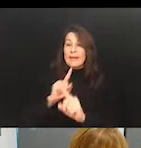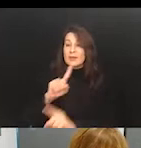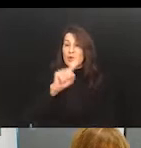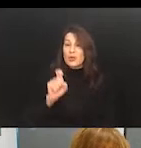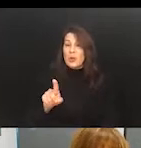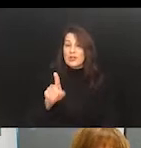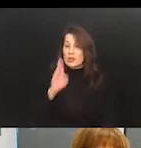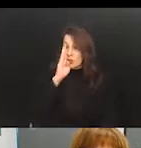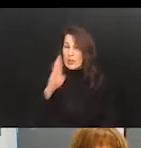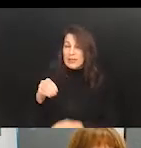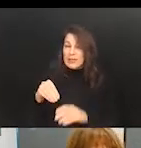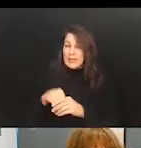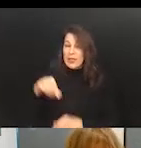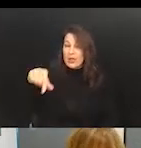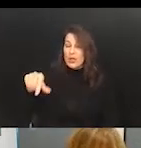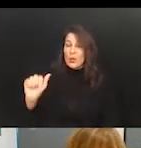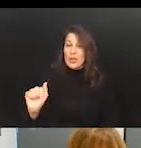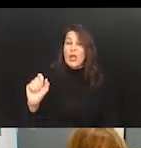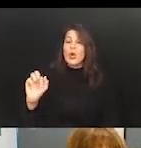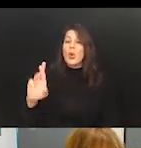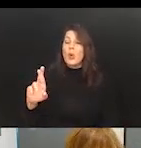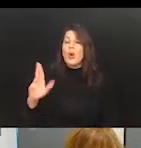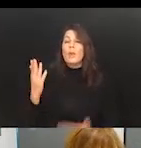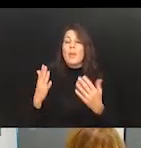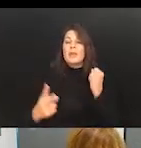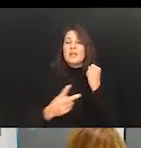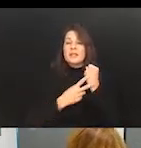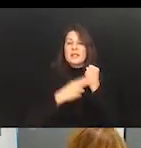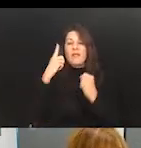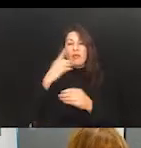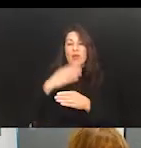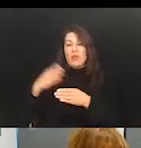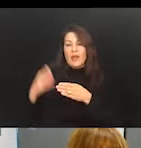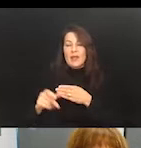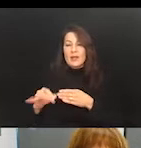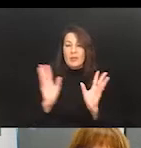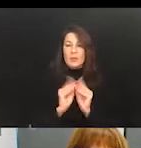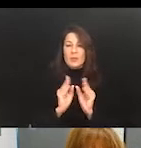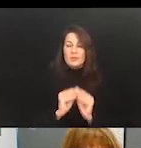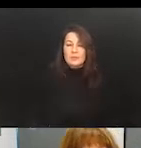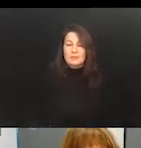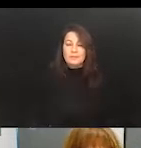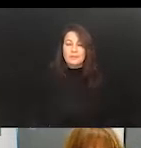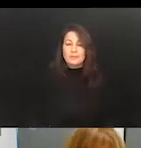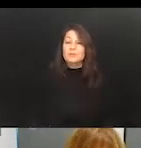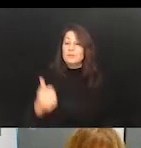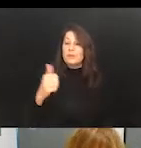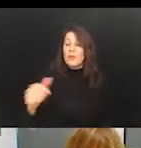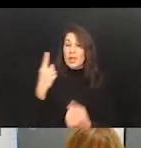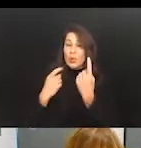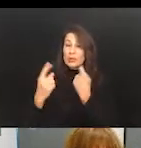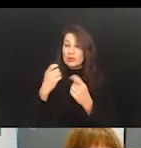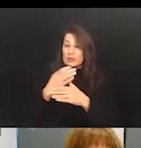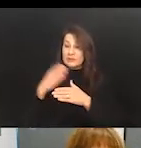&A box or maybe save for a Q&A section at the end of the webinar. If you have any questions following the